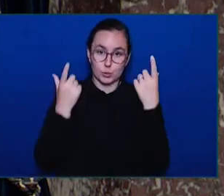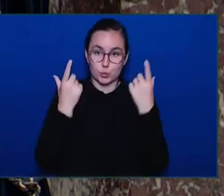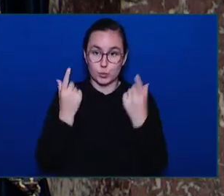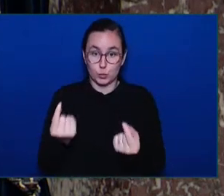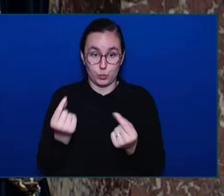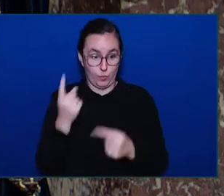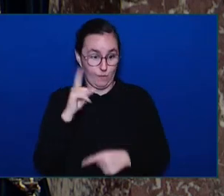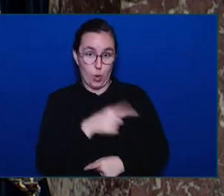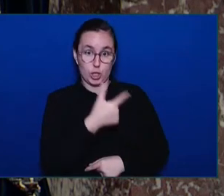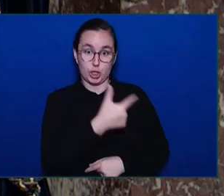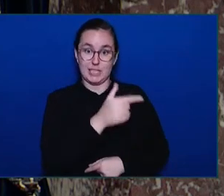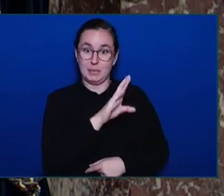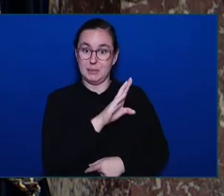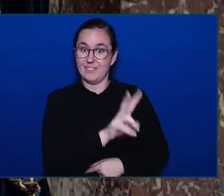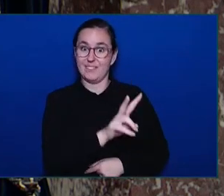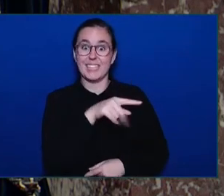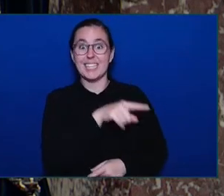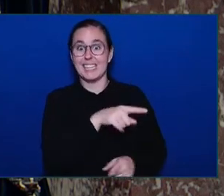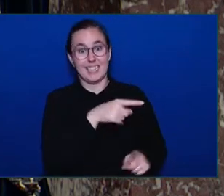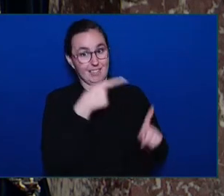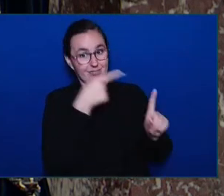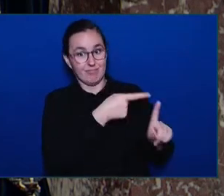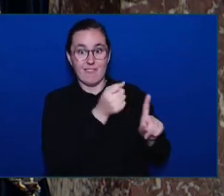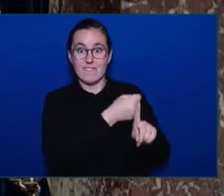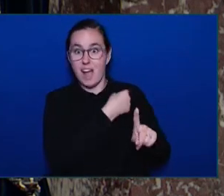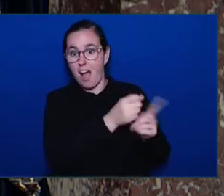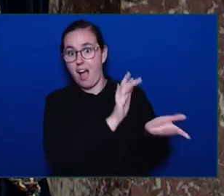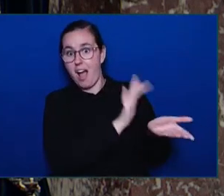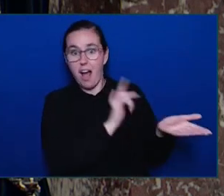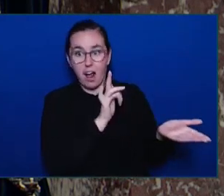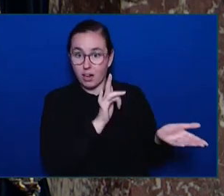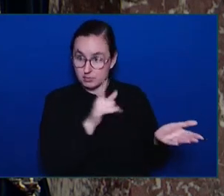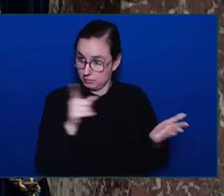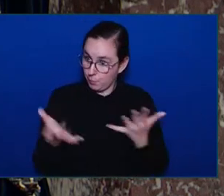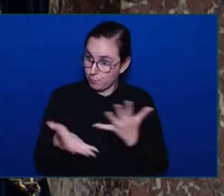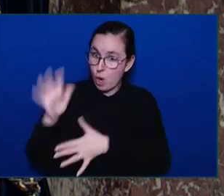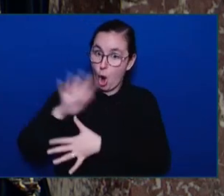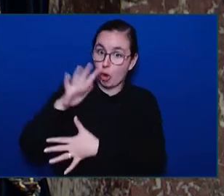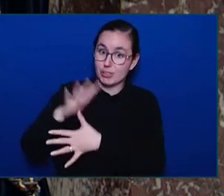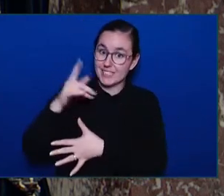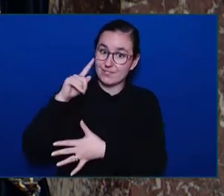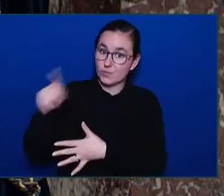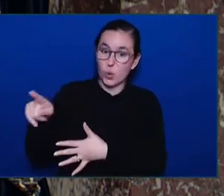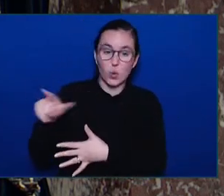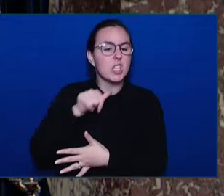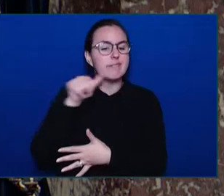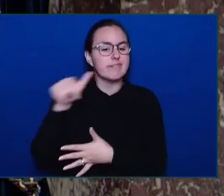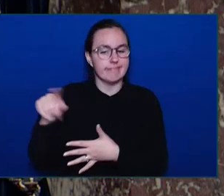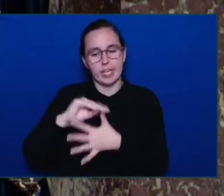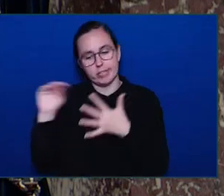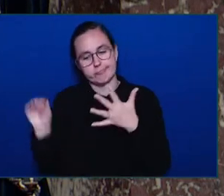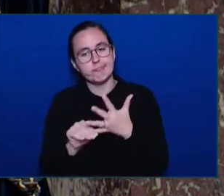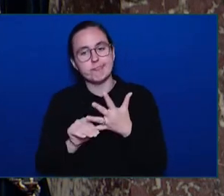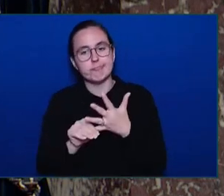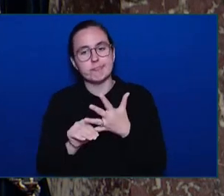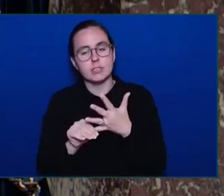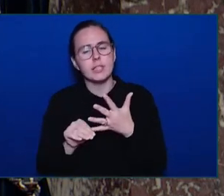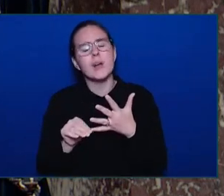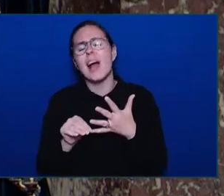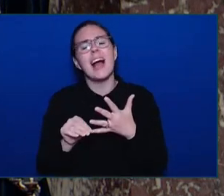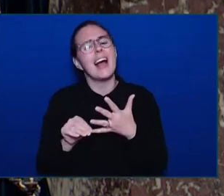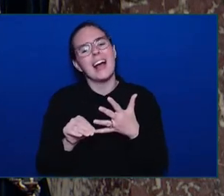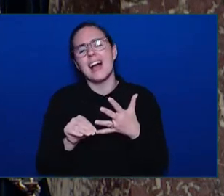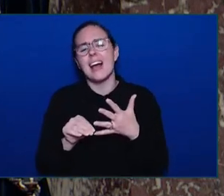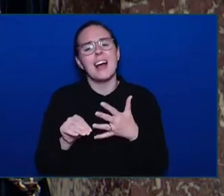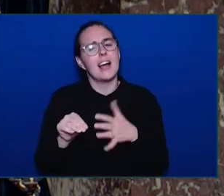for this government. So, through you, again, Mr. Speaker, the promises are not actions. When is this